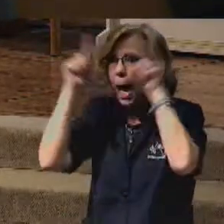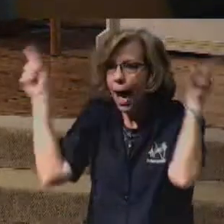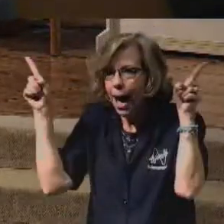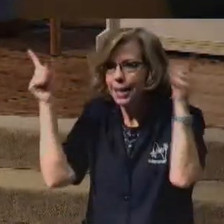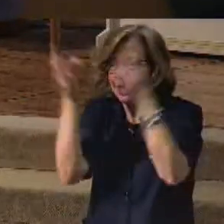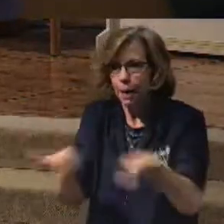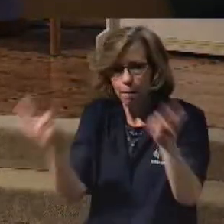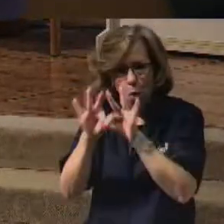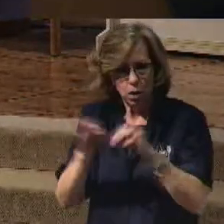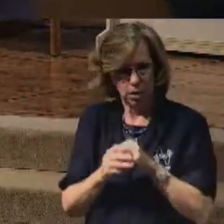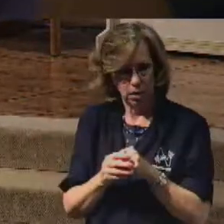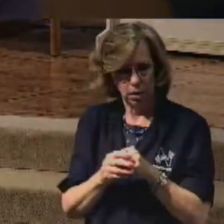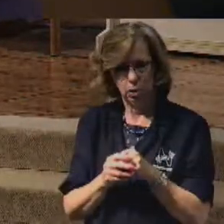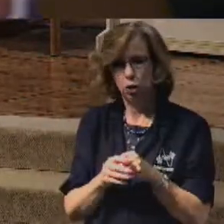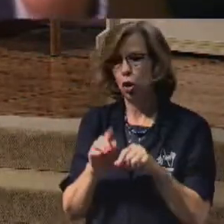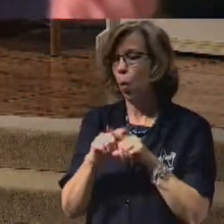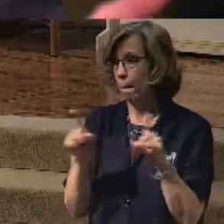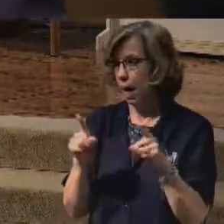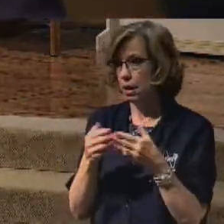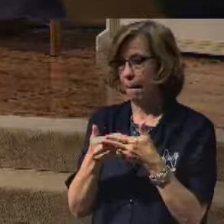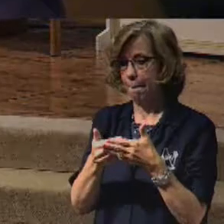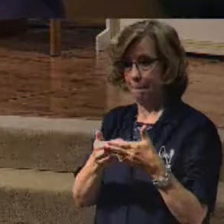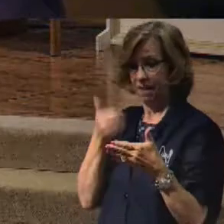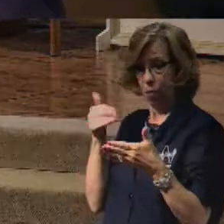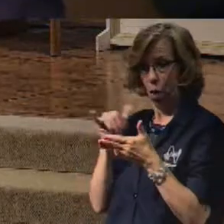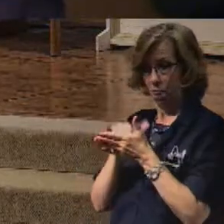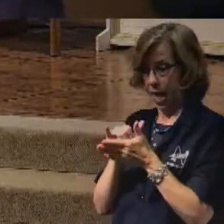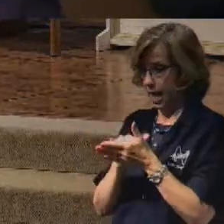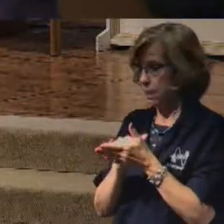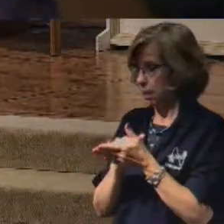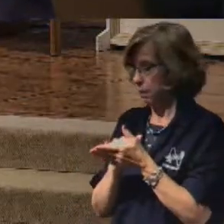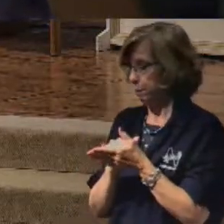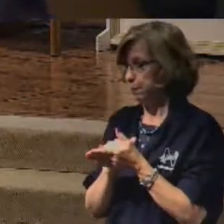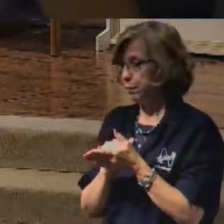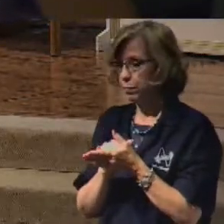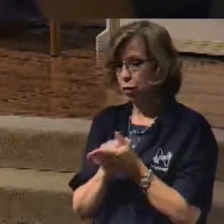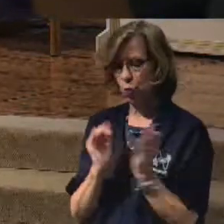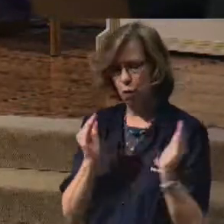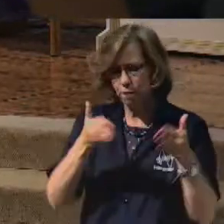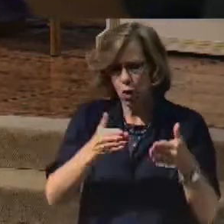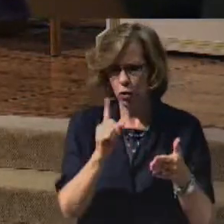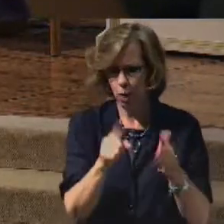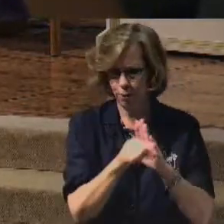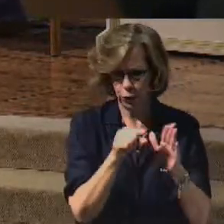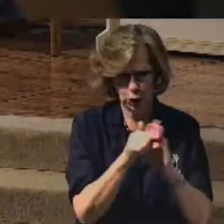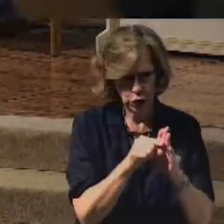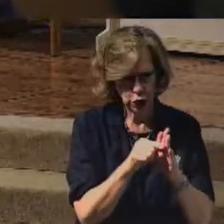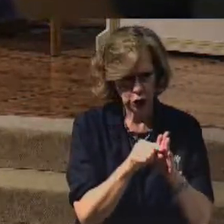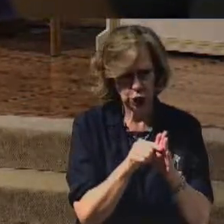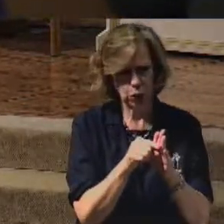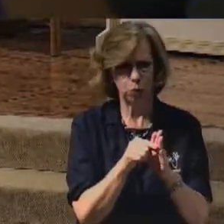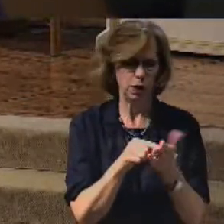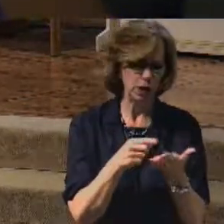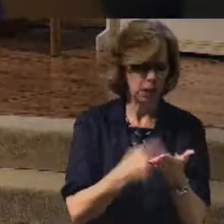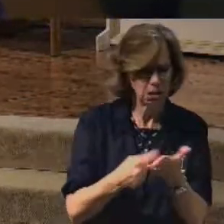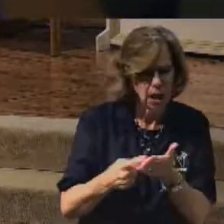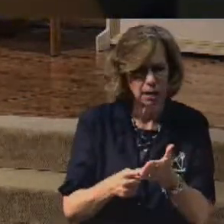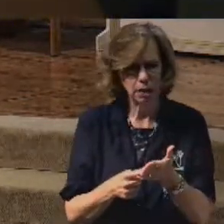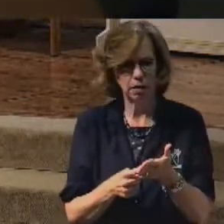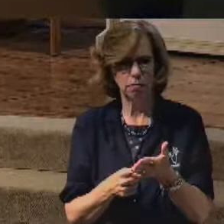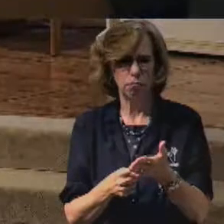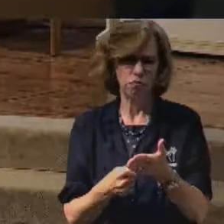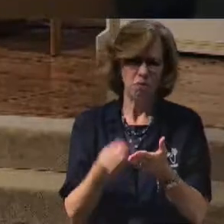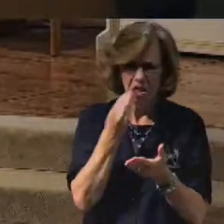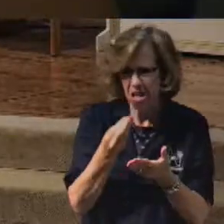the previous verses that we read just a few moments ago at the beginning of the service, we focus on sometimes what we're going to eat, what we're going to drink, and